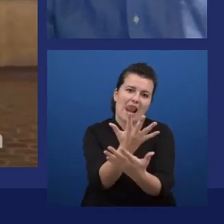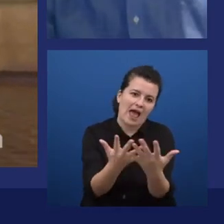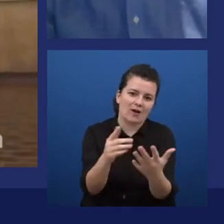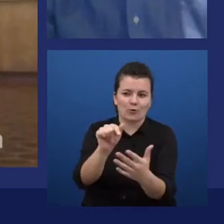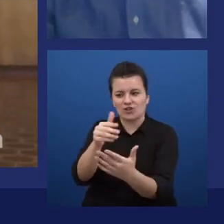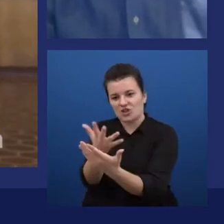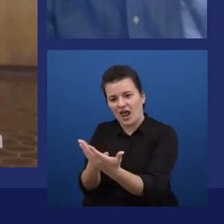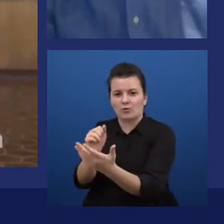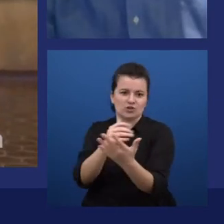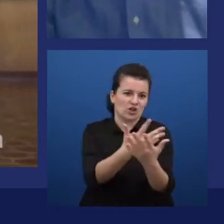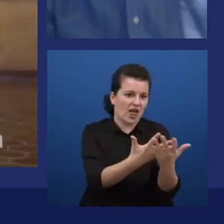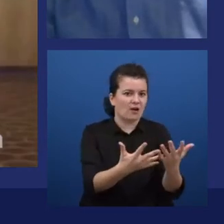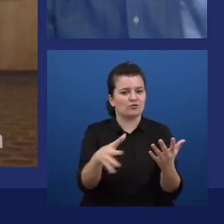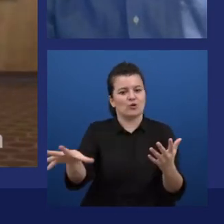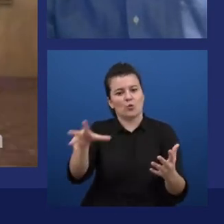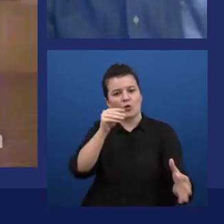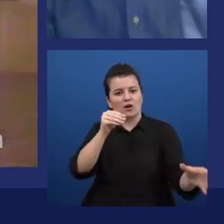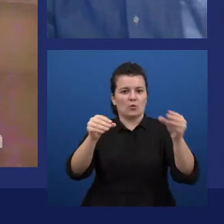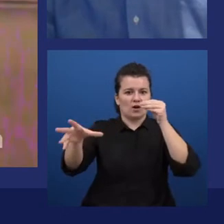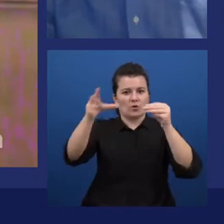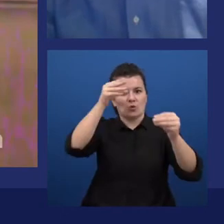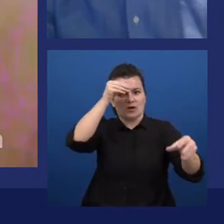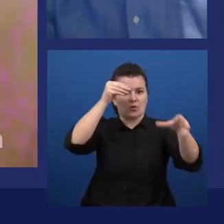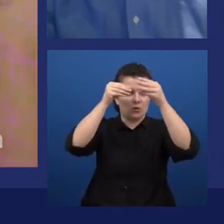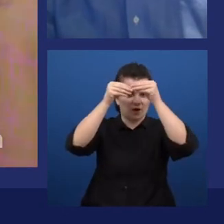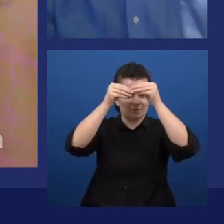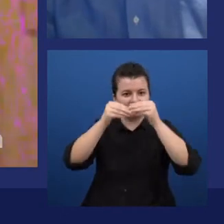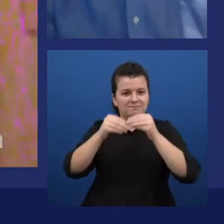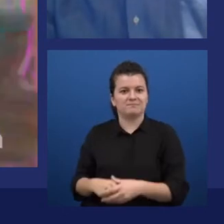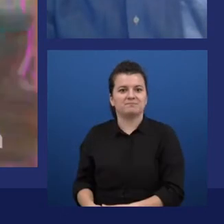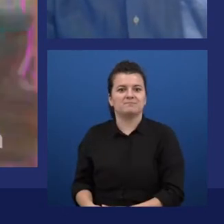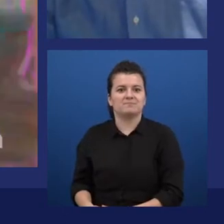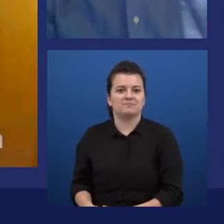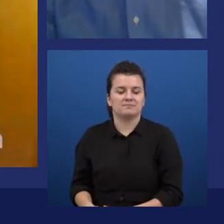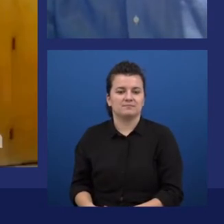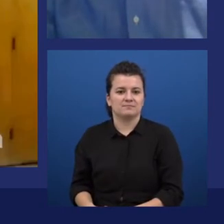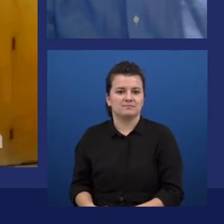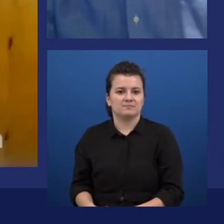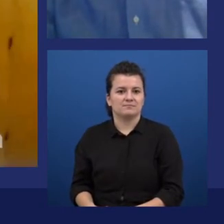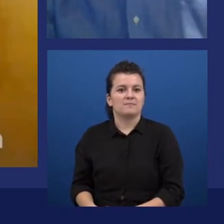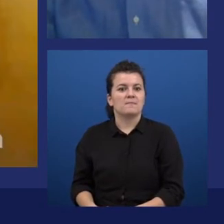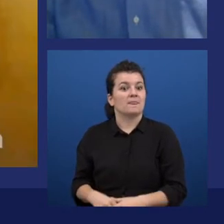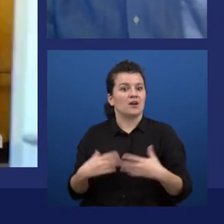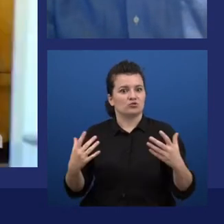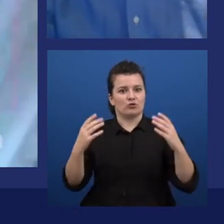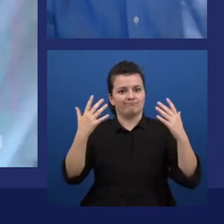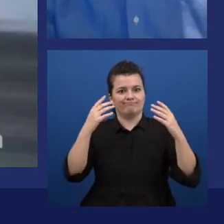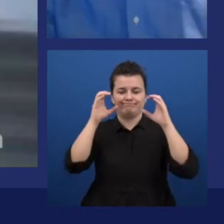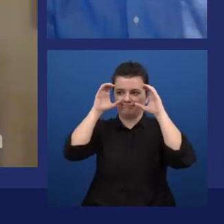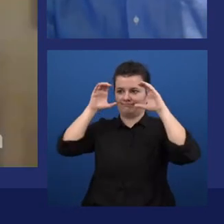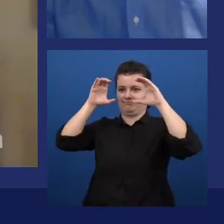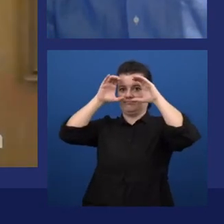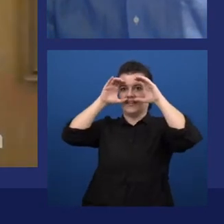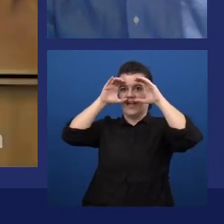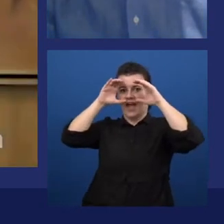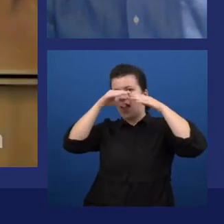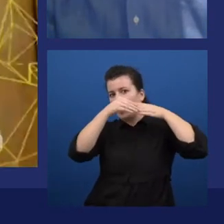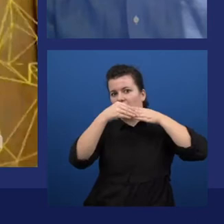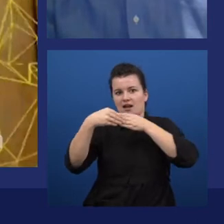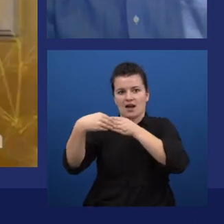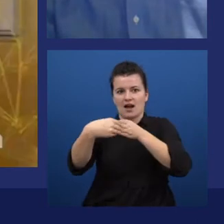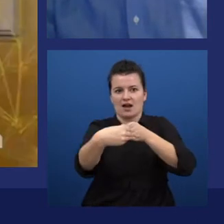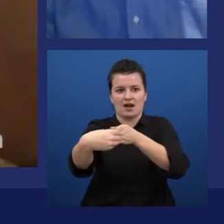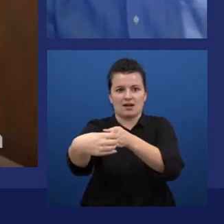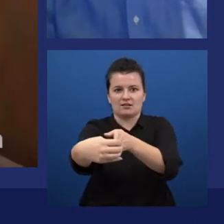started. Follow me. Follow me. Essentially, we implemented this virtual guide. It always stays a few steps ahead of the